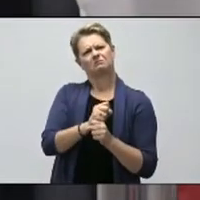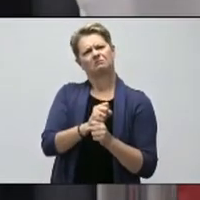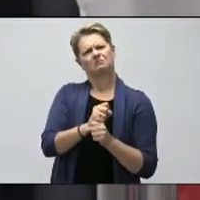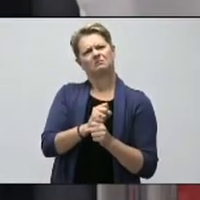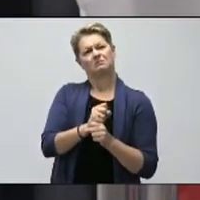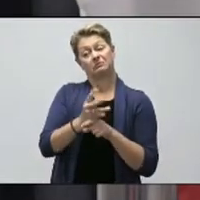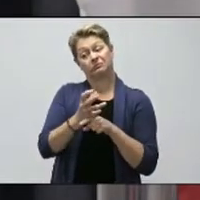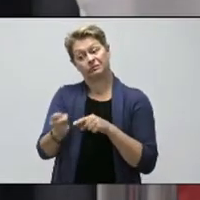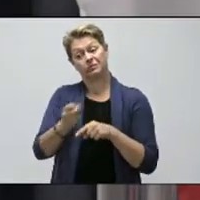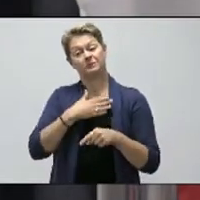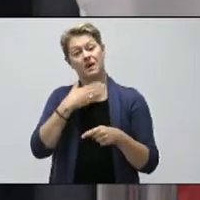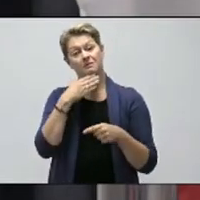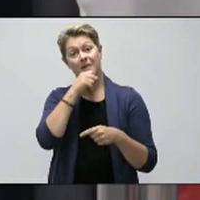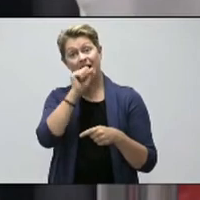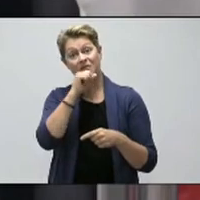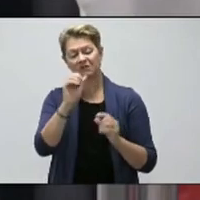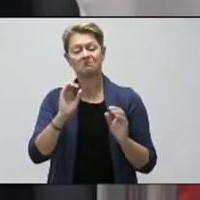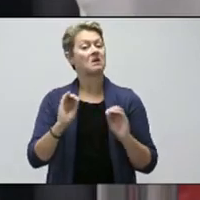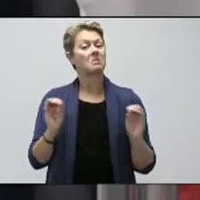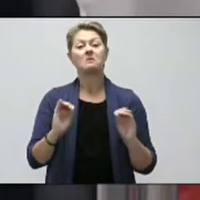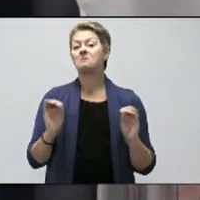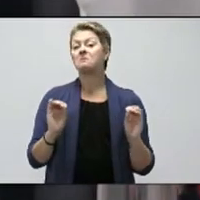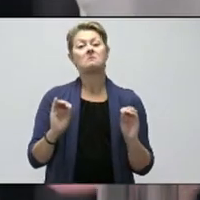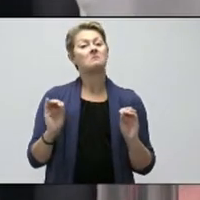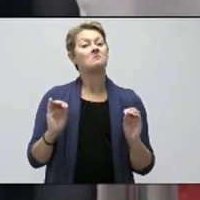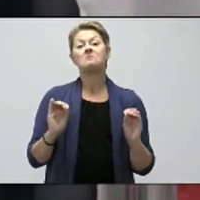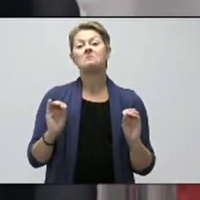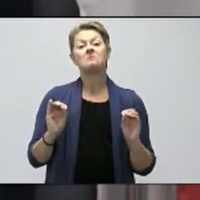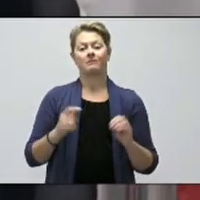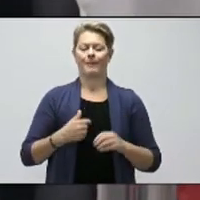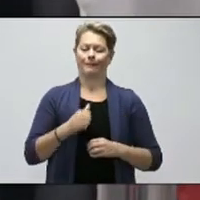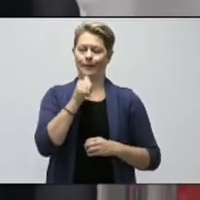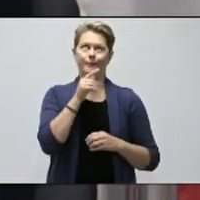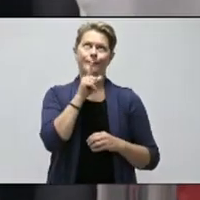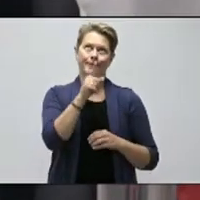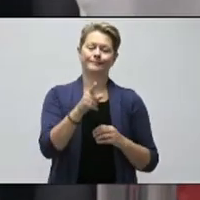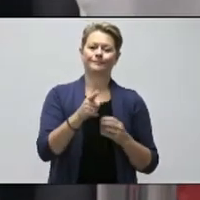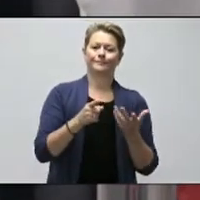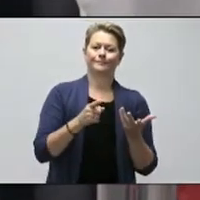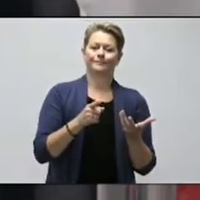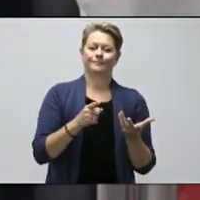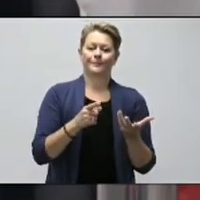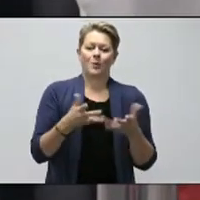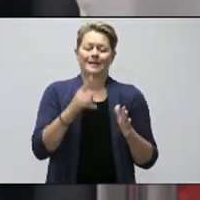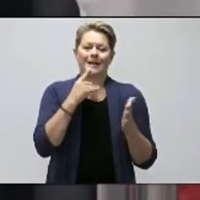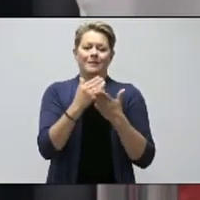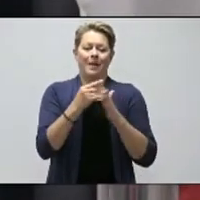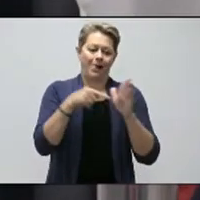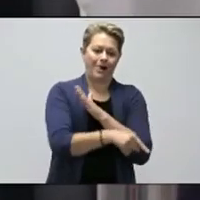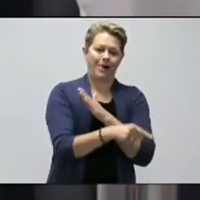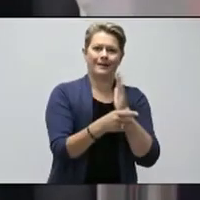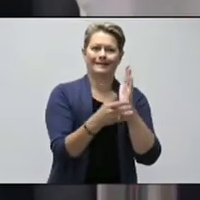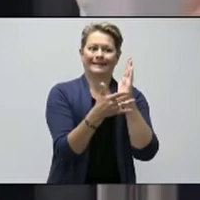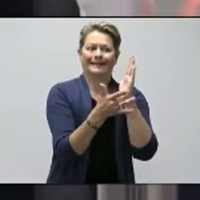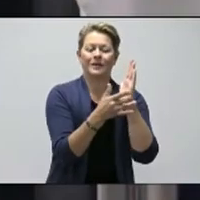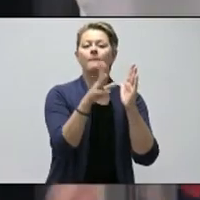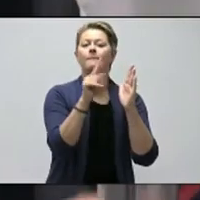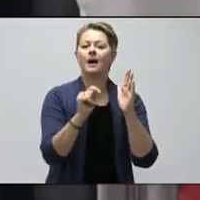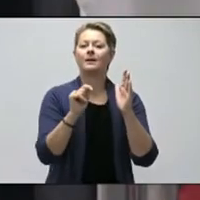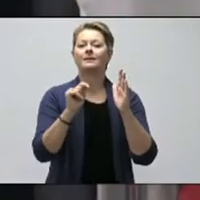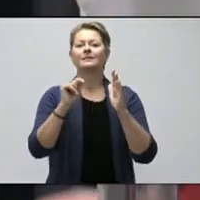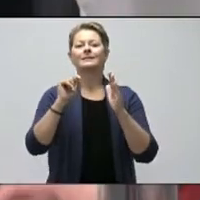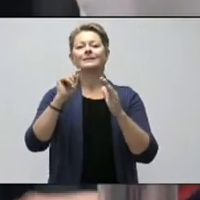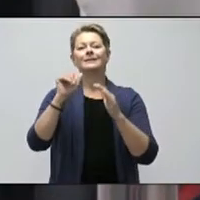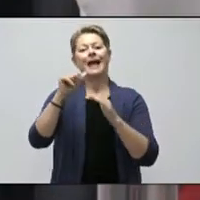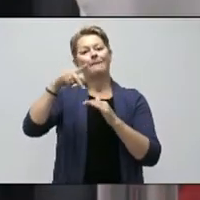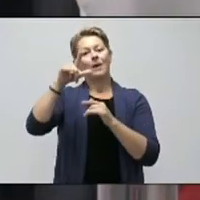hasn't been draining my battery. So I know, I want get too technical, but I know Apple's been working on this new part of the